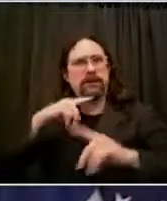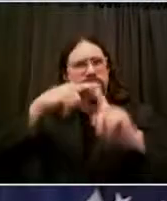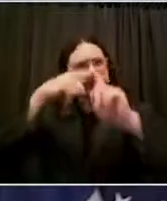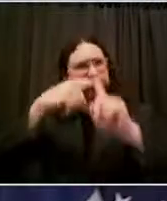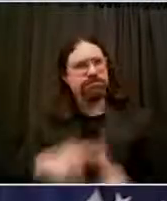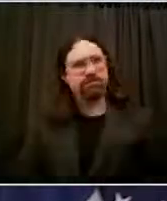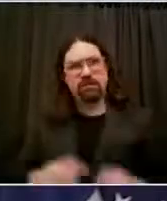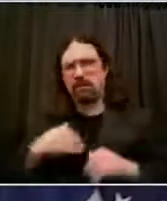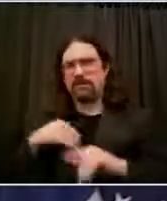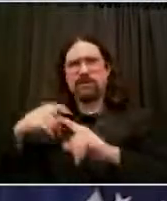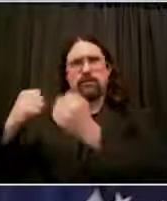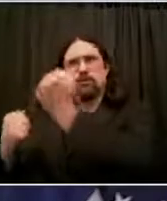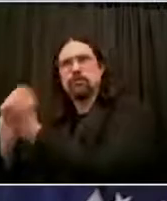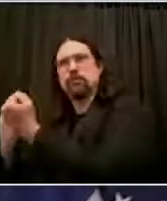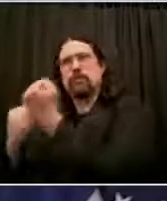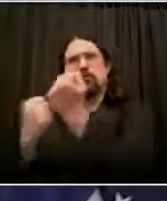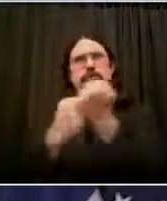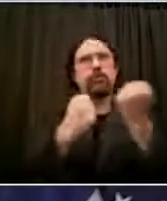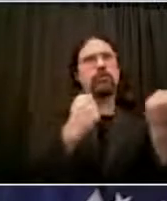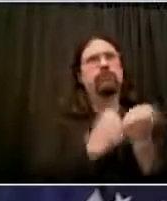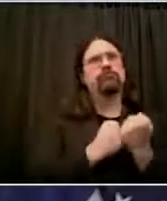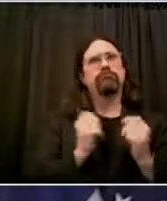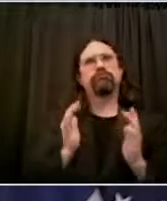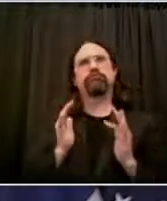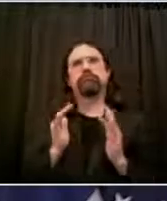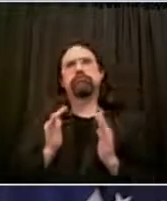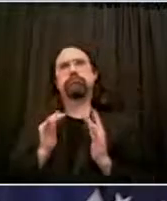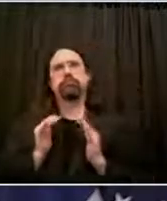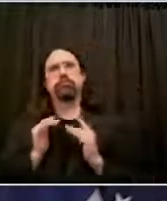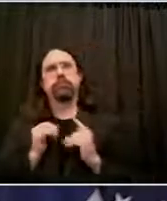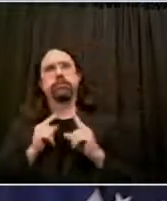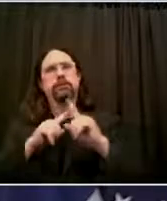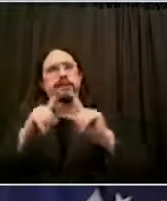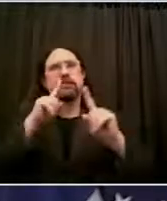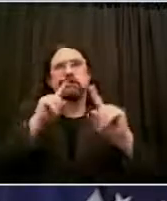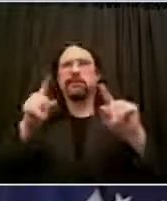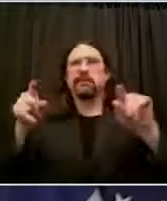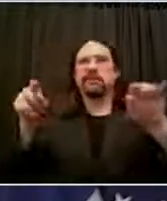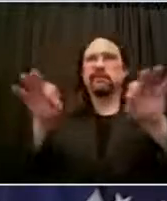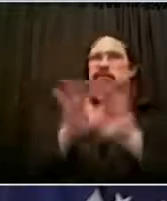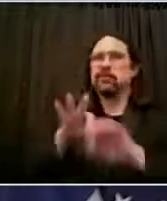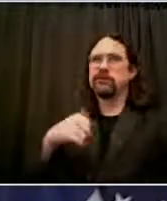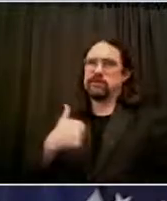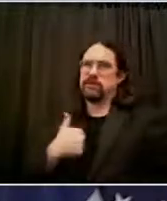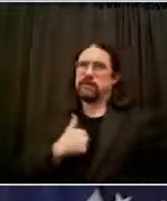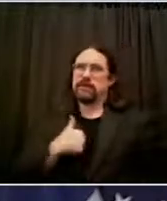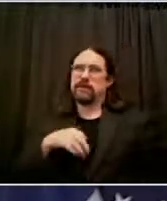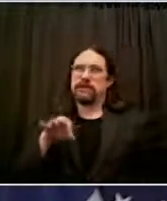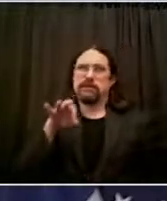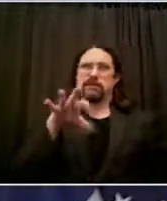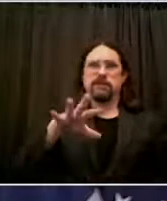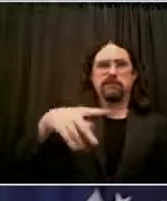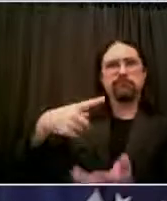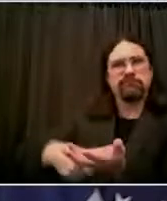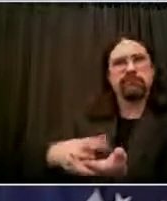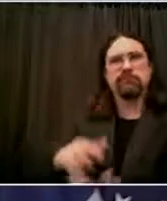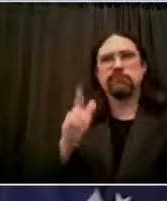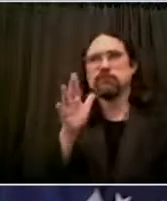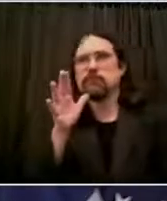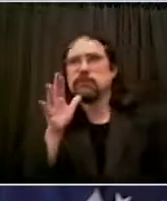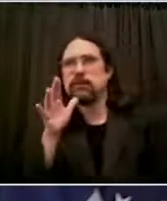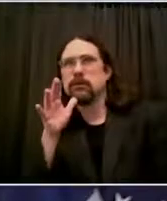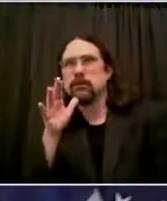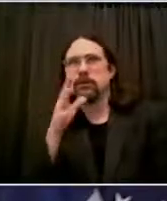and grandmothers, like myself. I have a 23-year-old grandson when he comes to New York and the fear I have with him